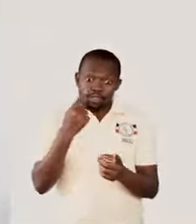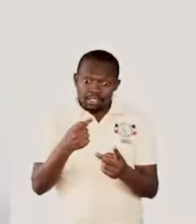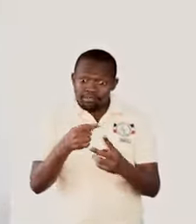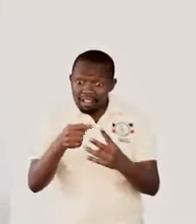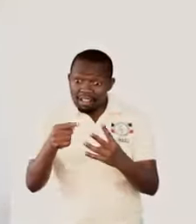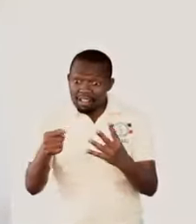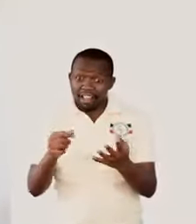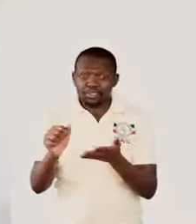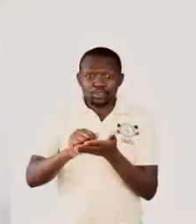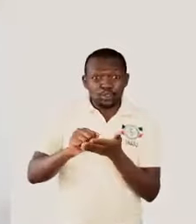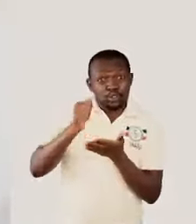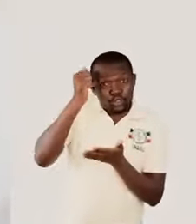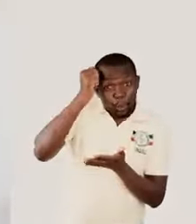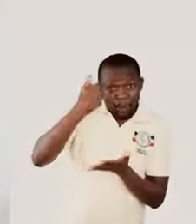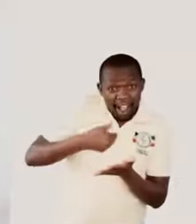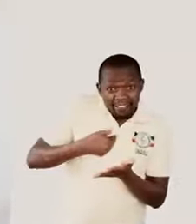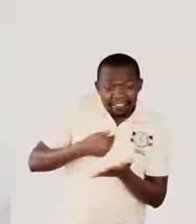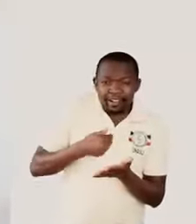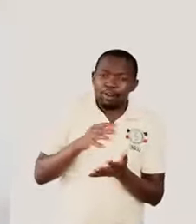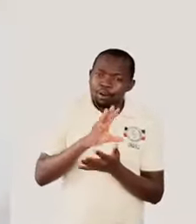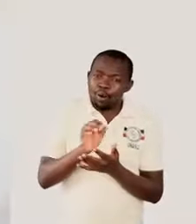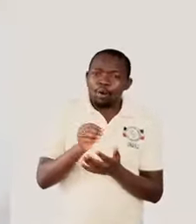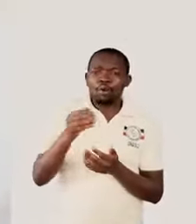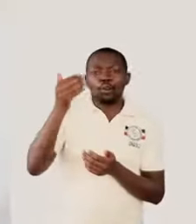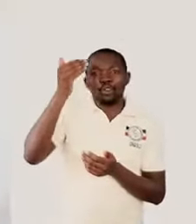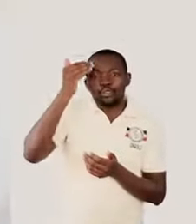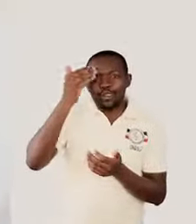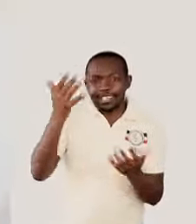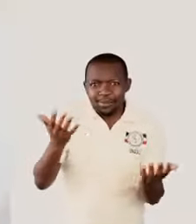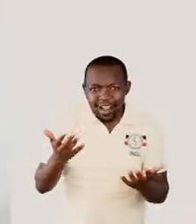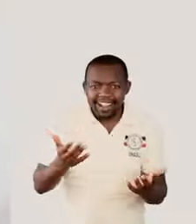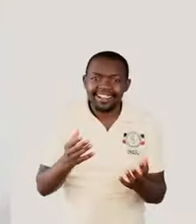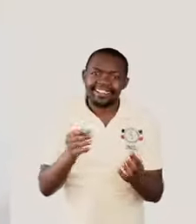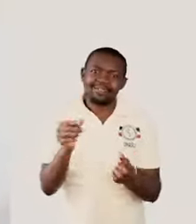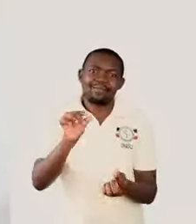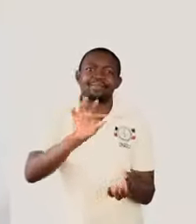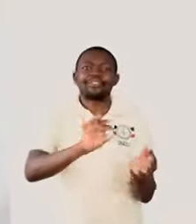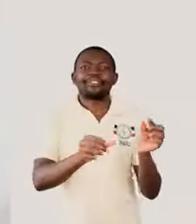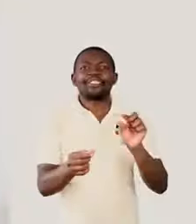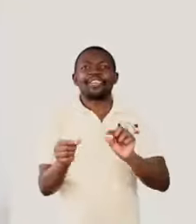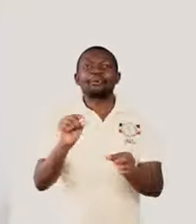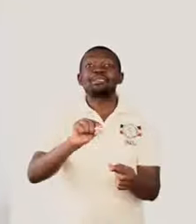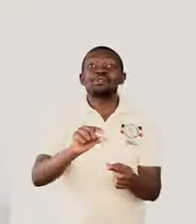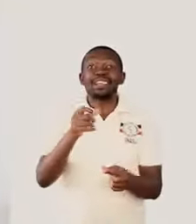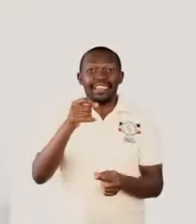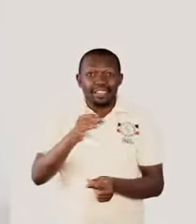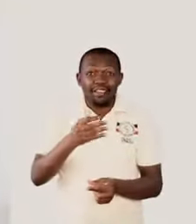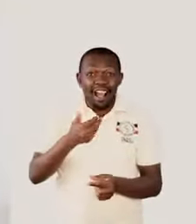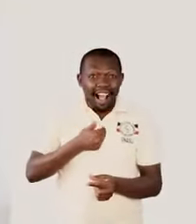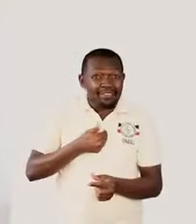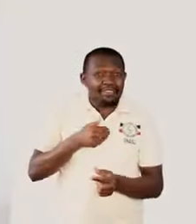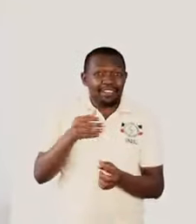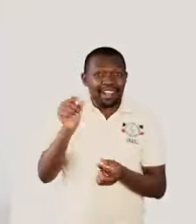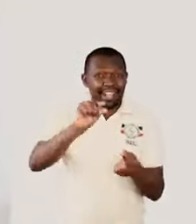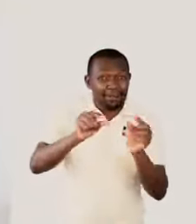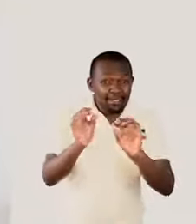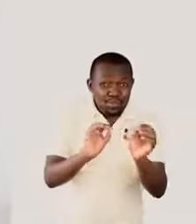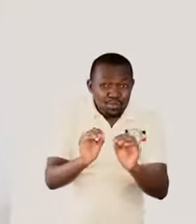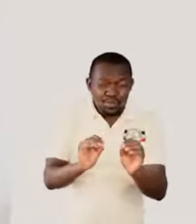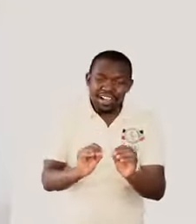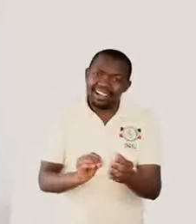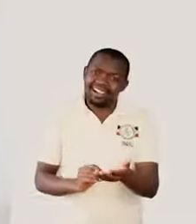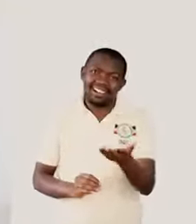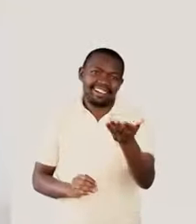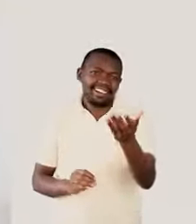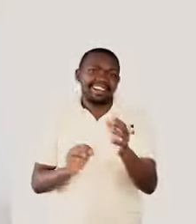chemistry. I think the world would even be worse, in a worse situation than we are now,